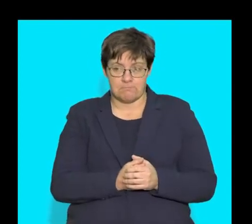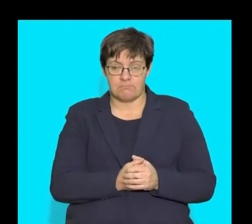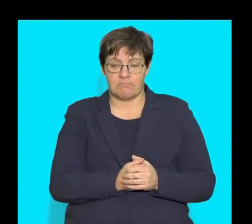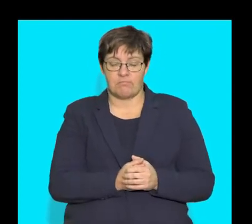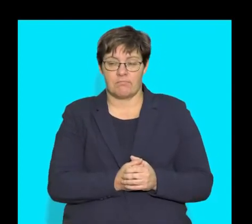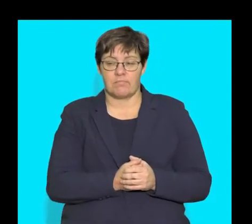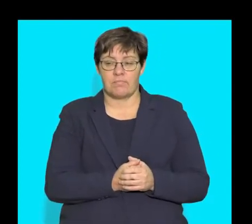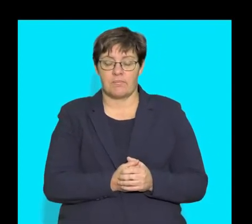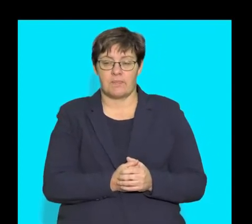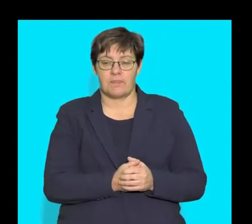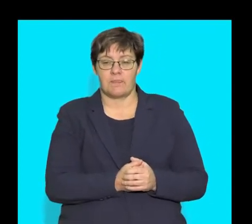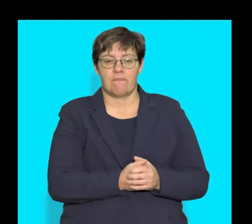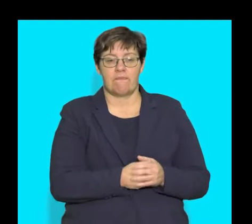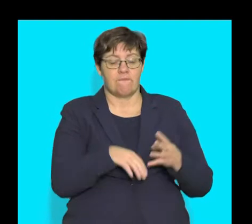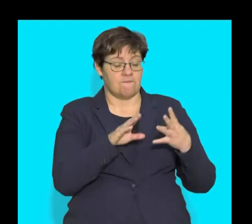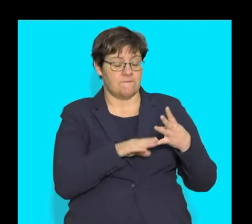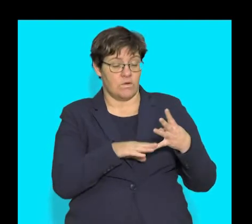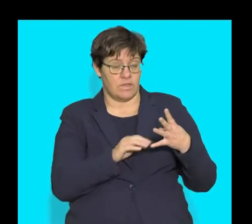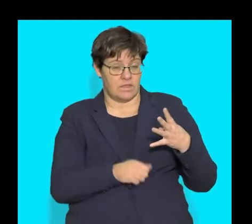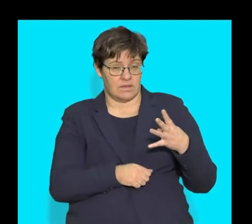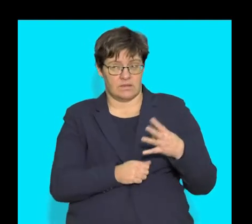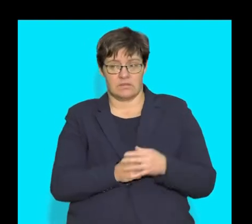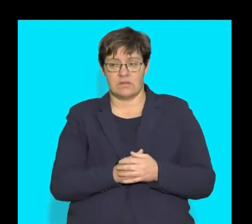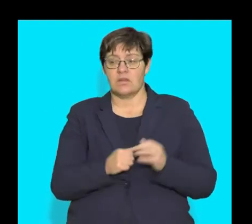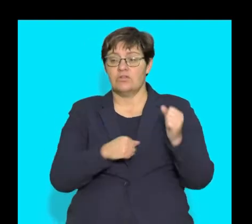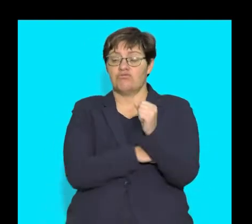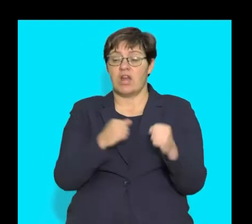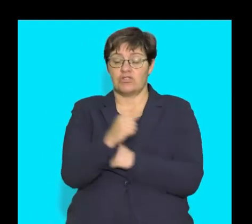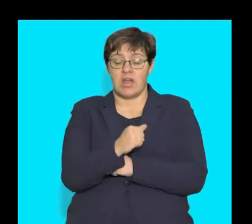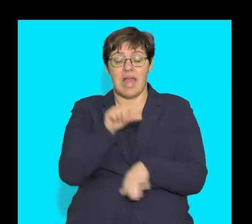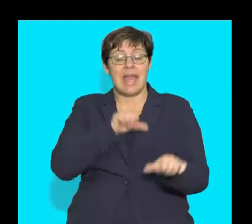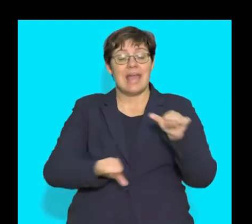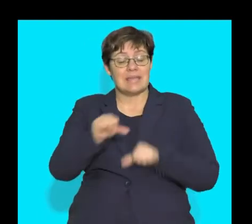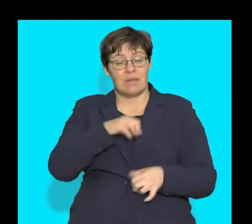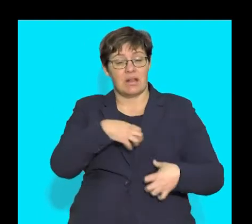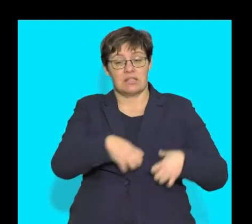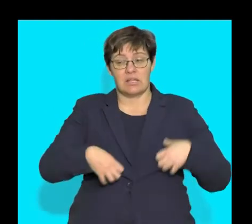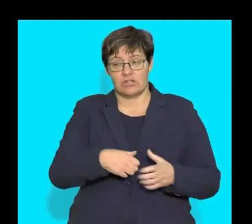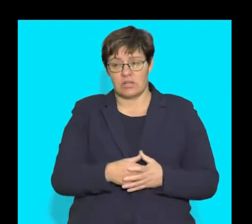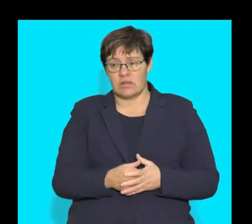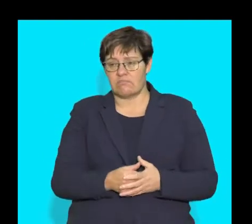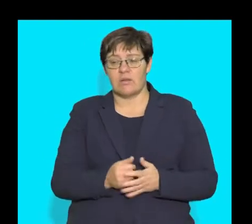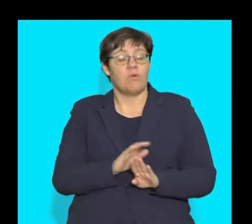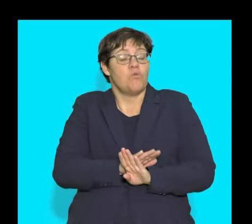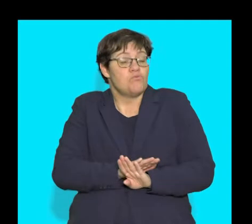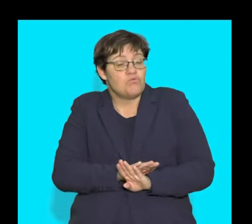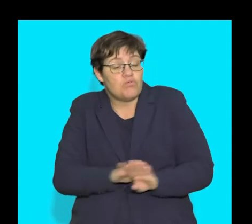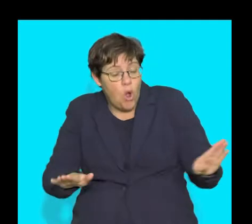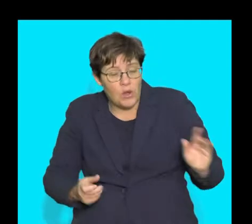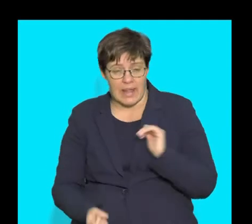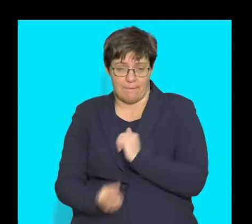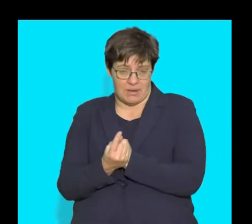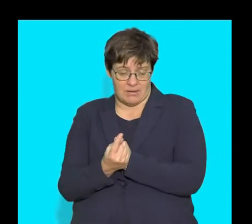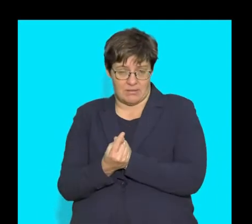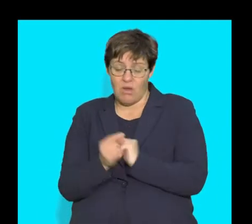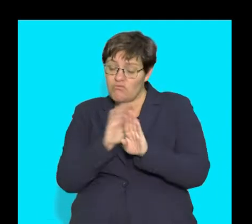digestion. Let's look at the fourth statement. The structure where chemical digestion does not